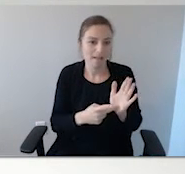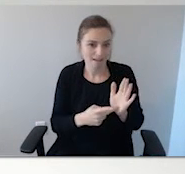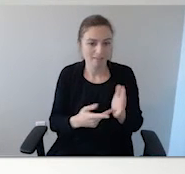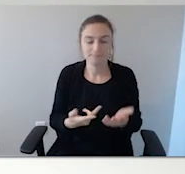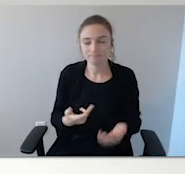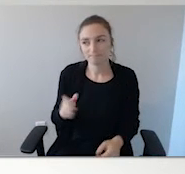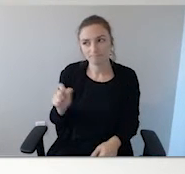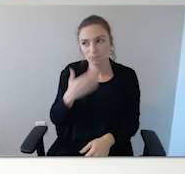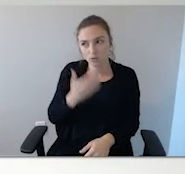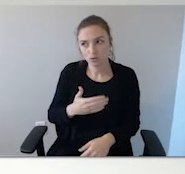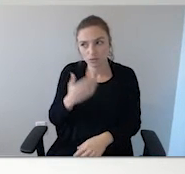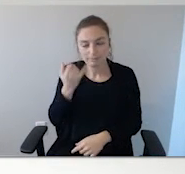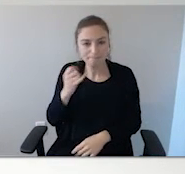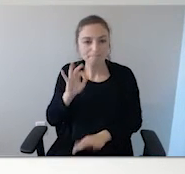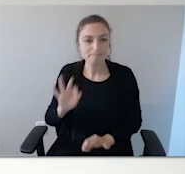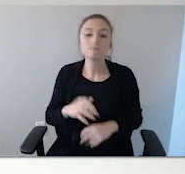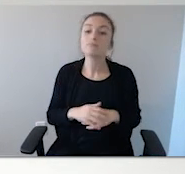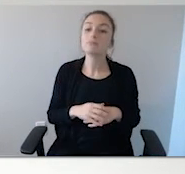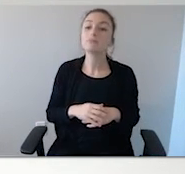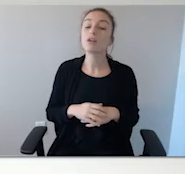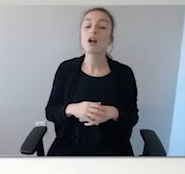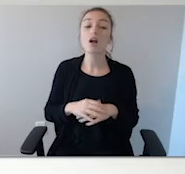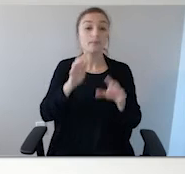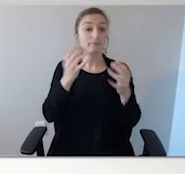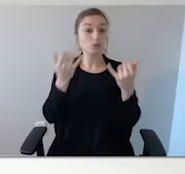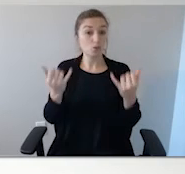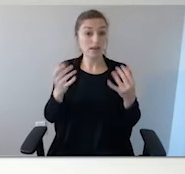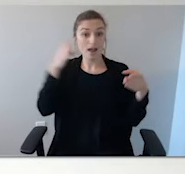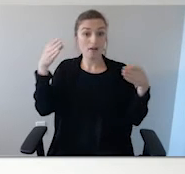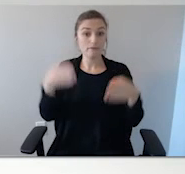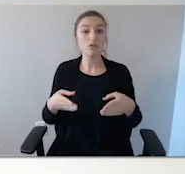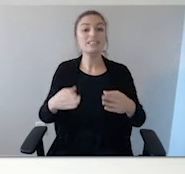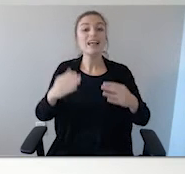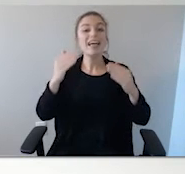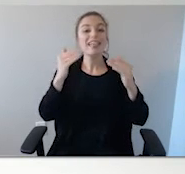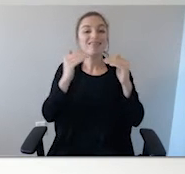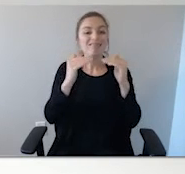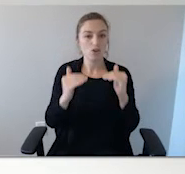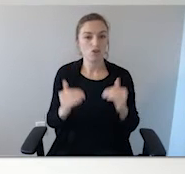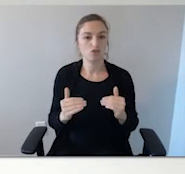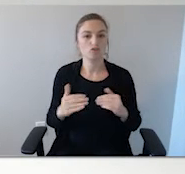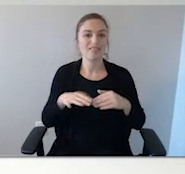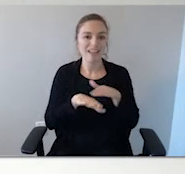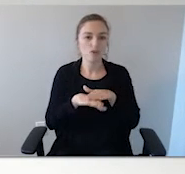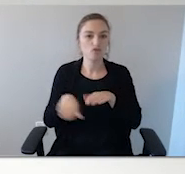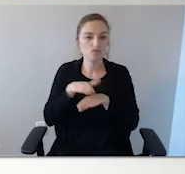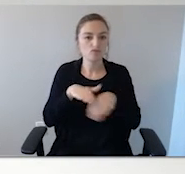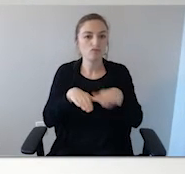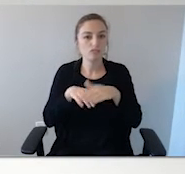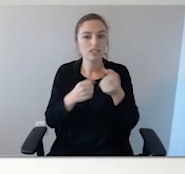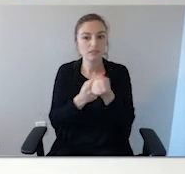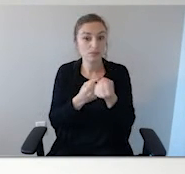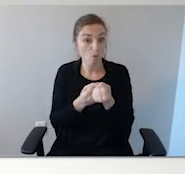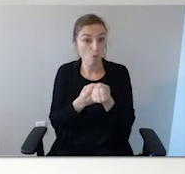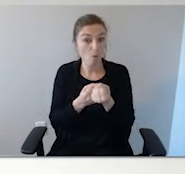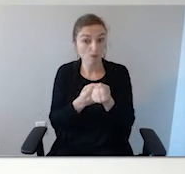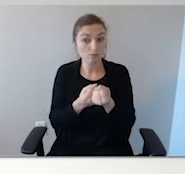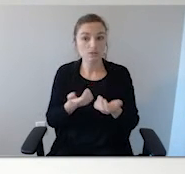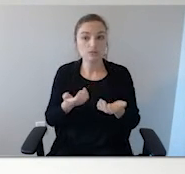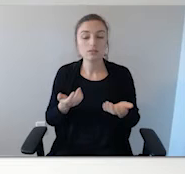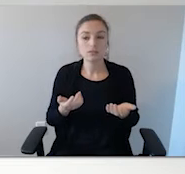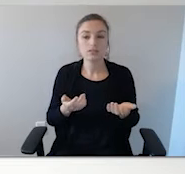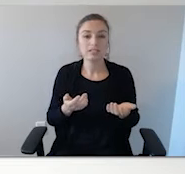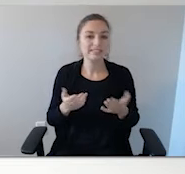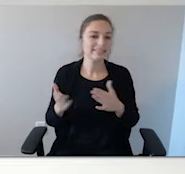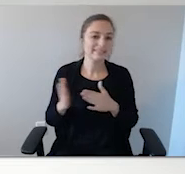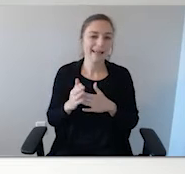wandering from. So, there's different layers of support that we encourage from FAU card. And